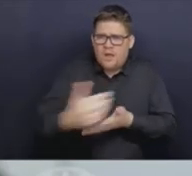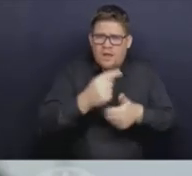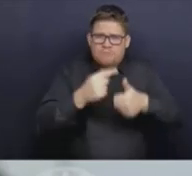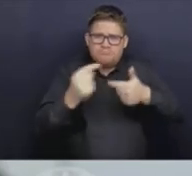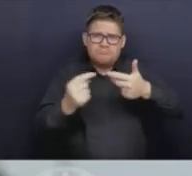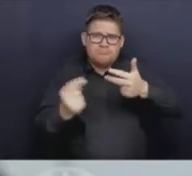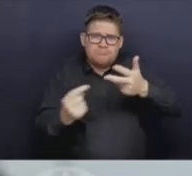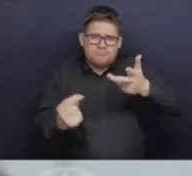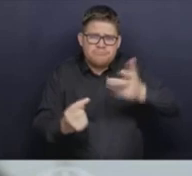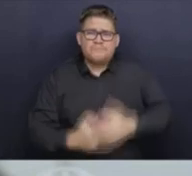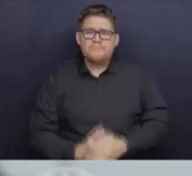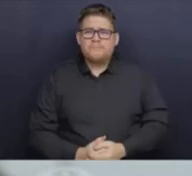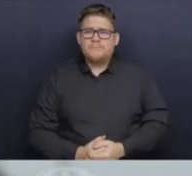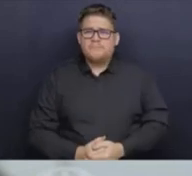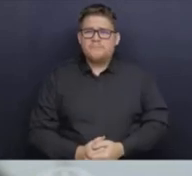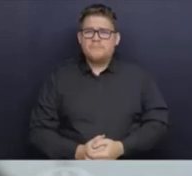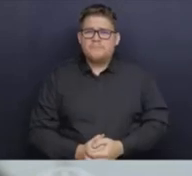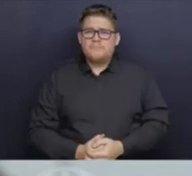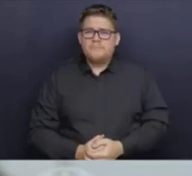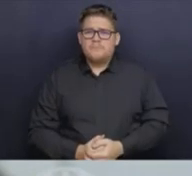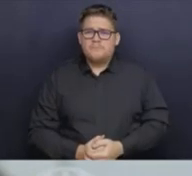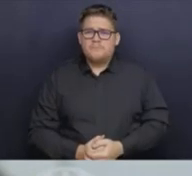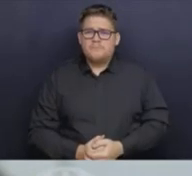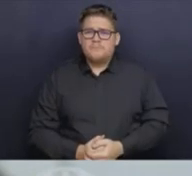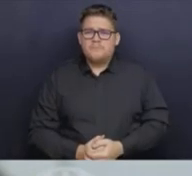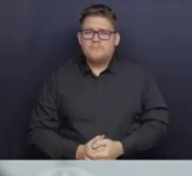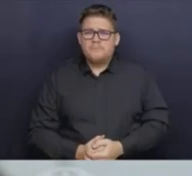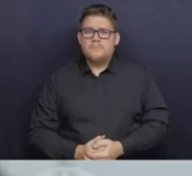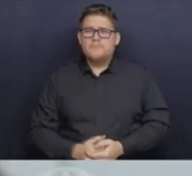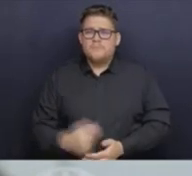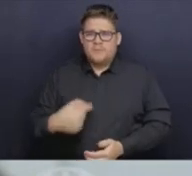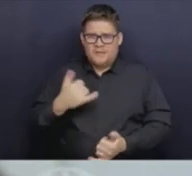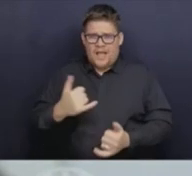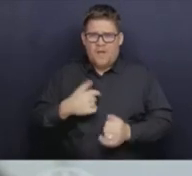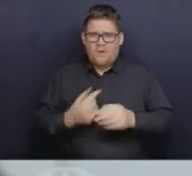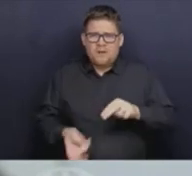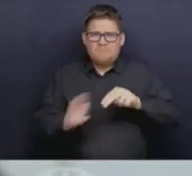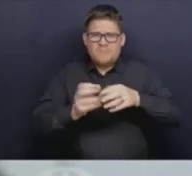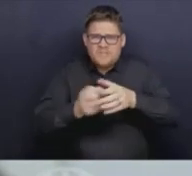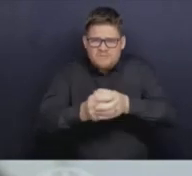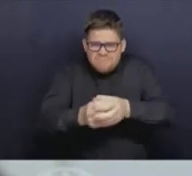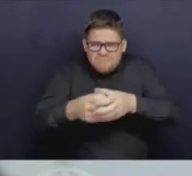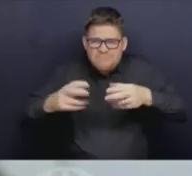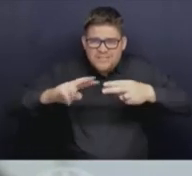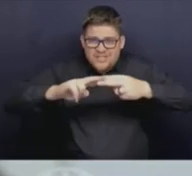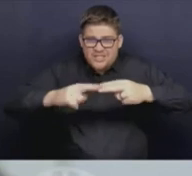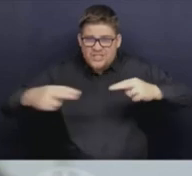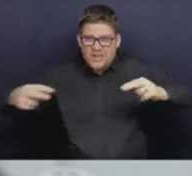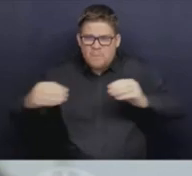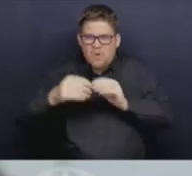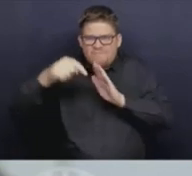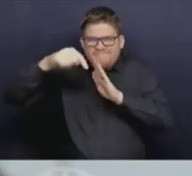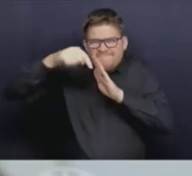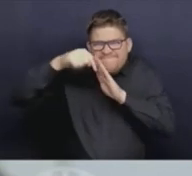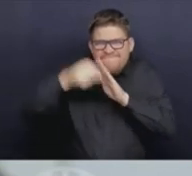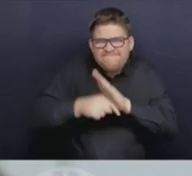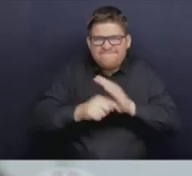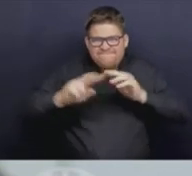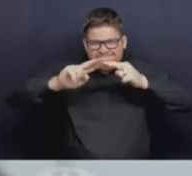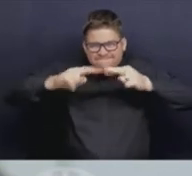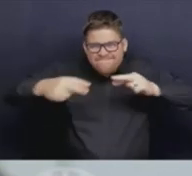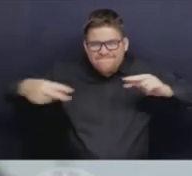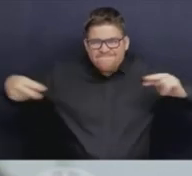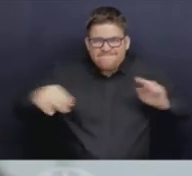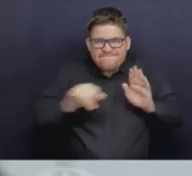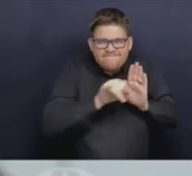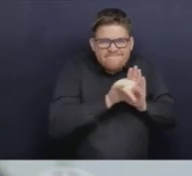new and exciting. And we had the expertise at the BC CDC. And you saw very early on in this pandemic, we were doing samples that